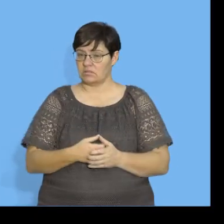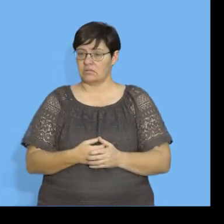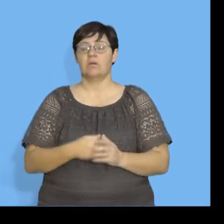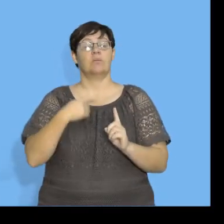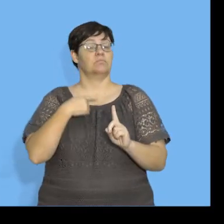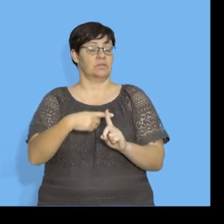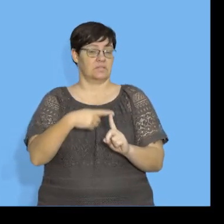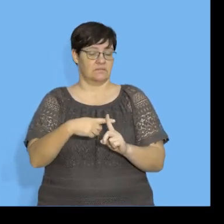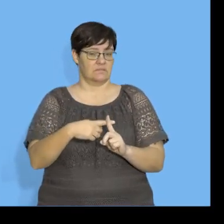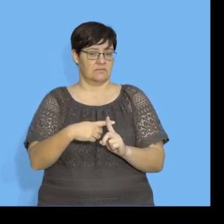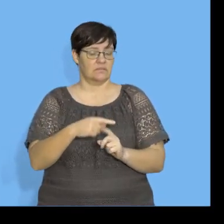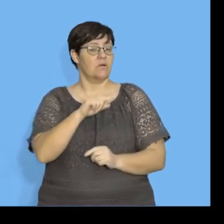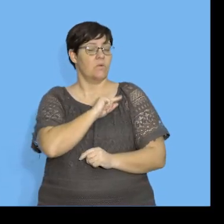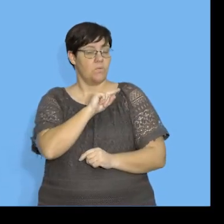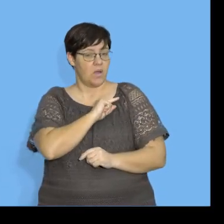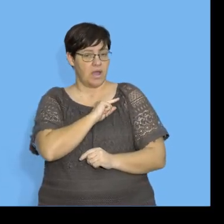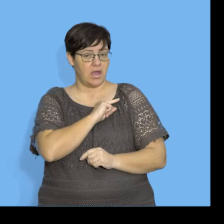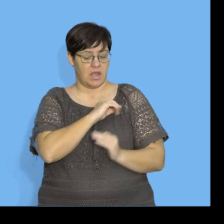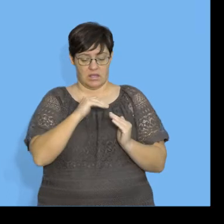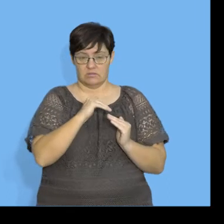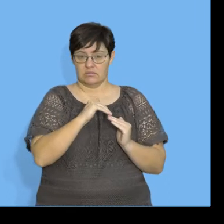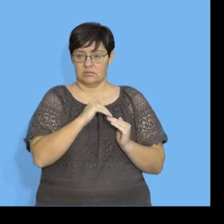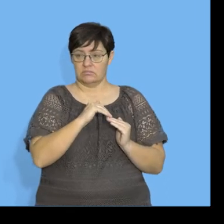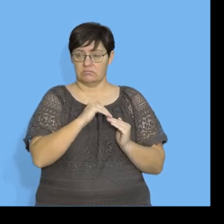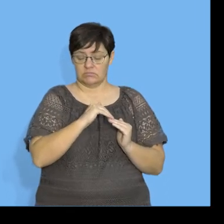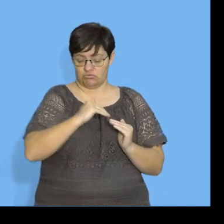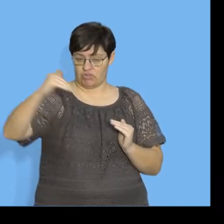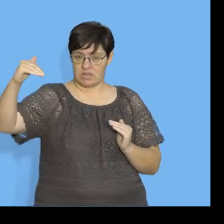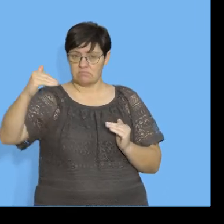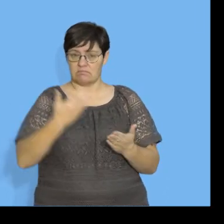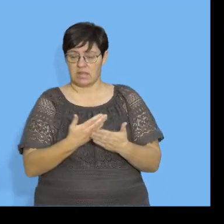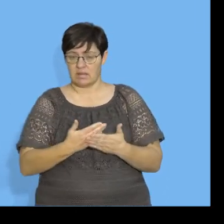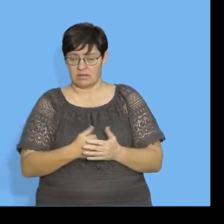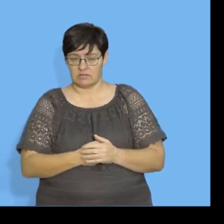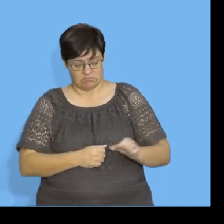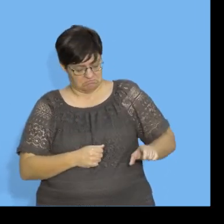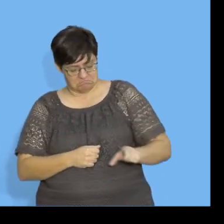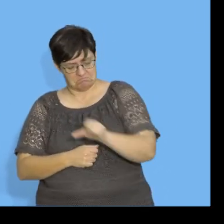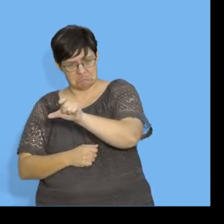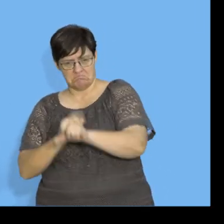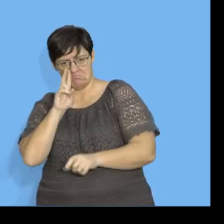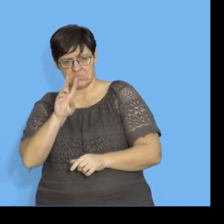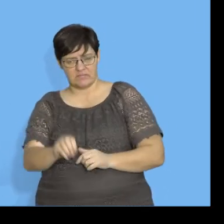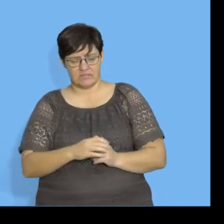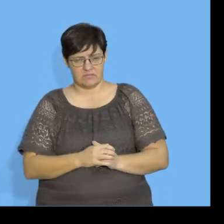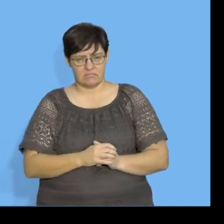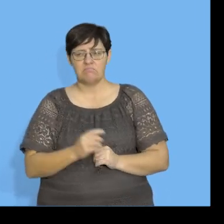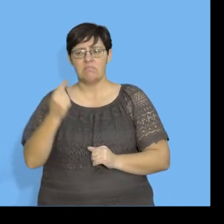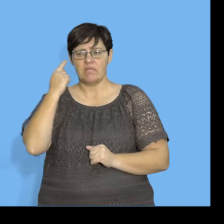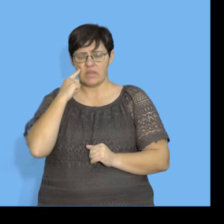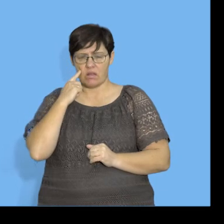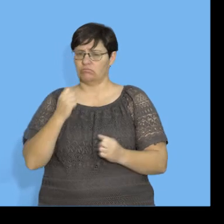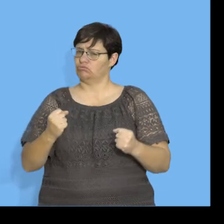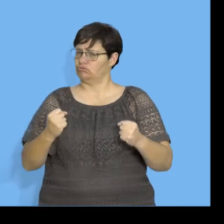positive because you can draw a straight line with a positive gradient. Okay. And I think it's a strong